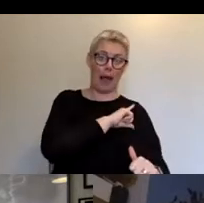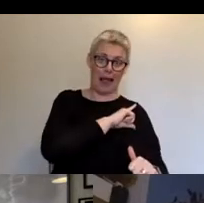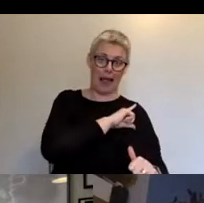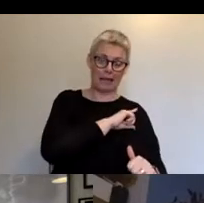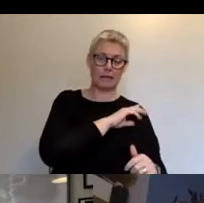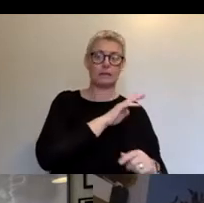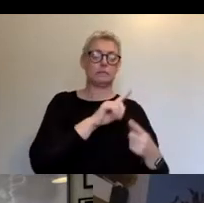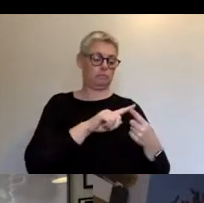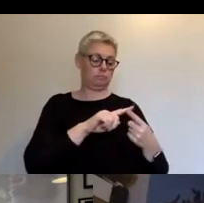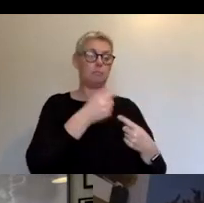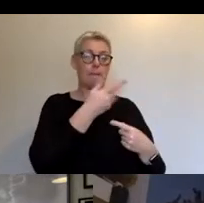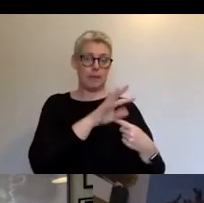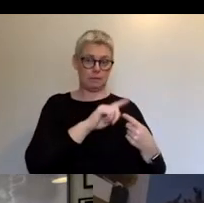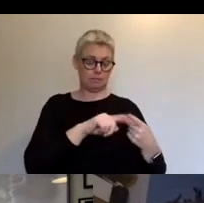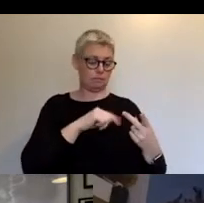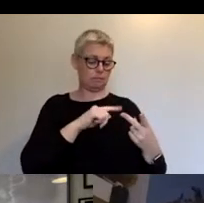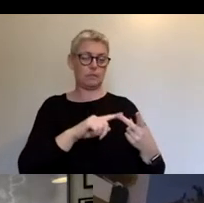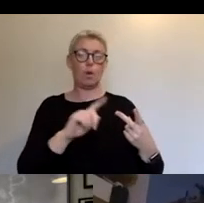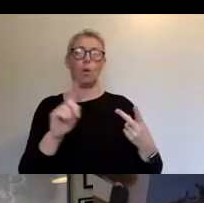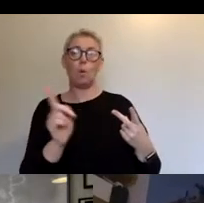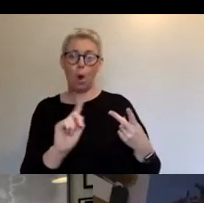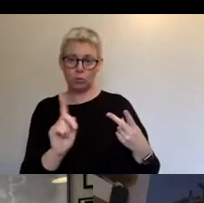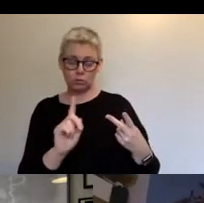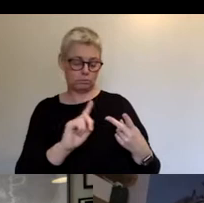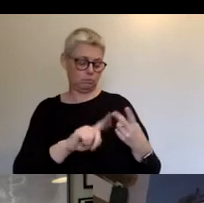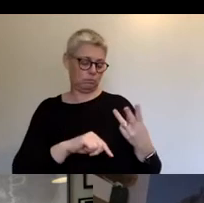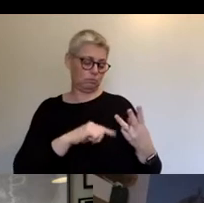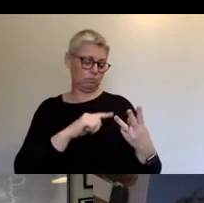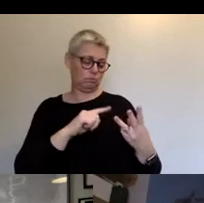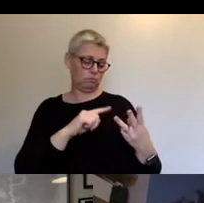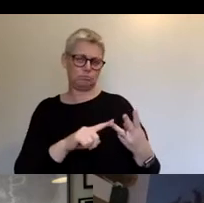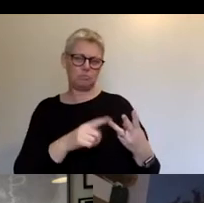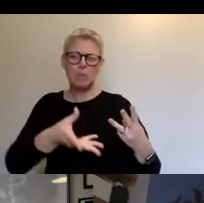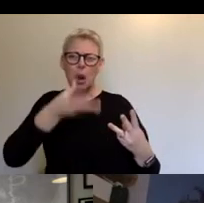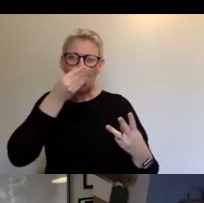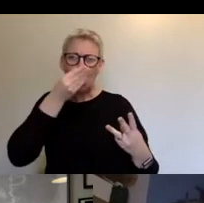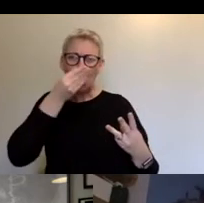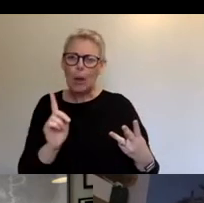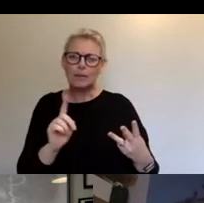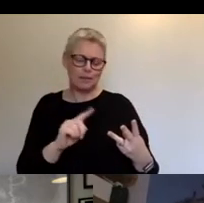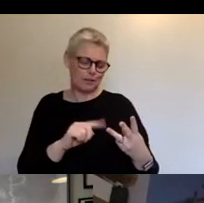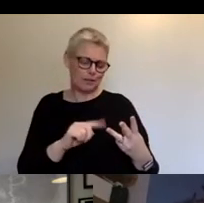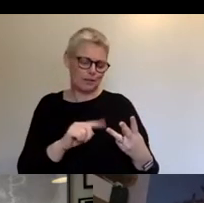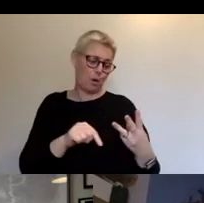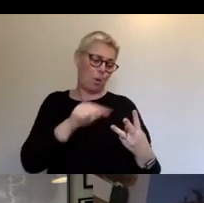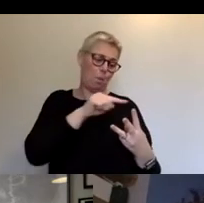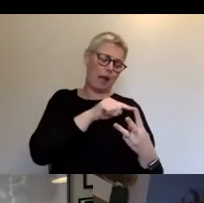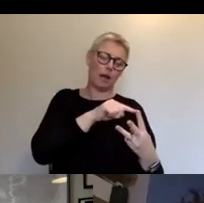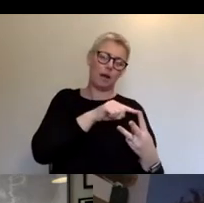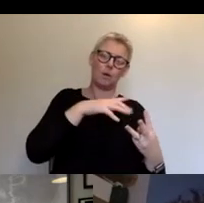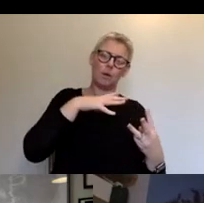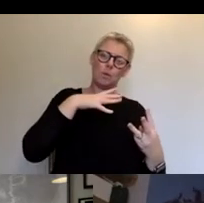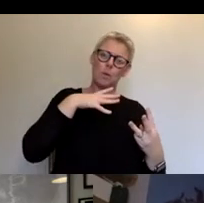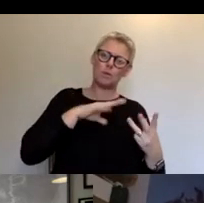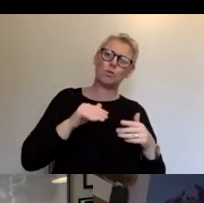Catherine mentioned the mental health benefits. One of the things that we really wanted to do was offer something positive back to the city. Carnival is such an